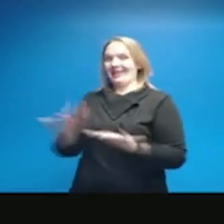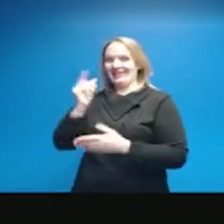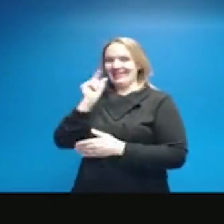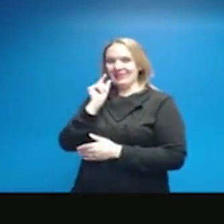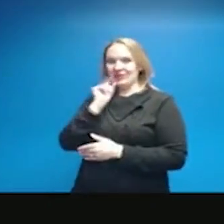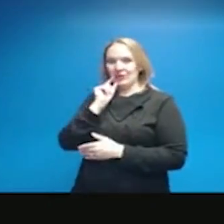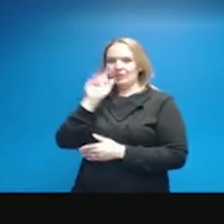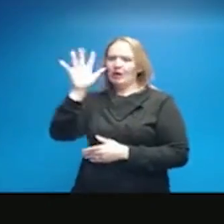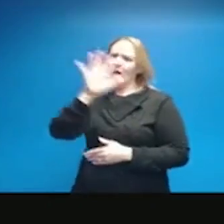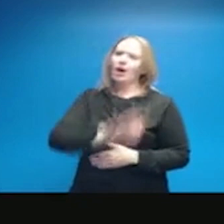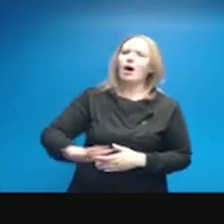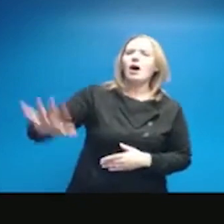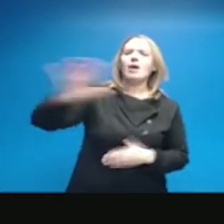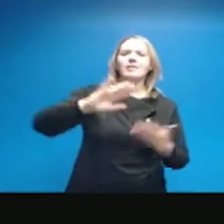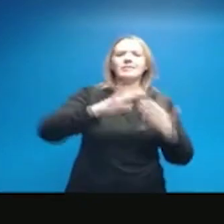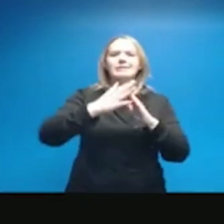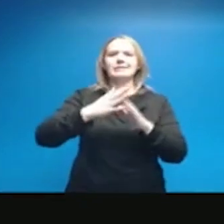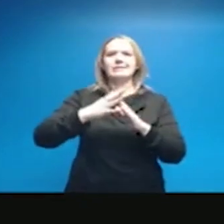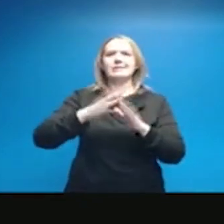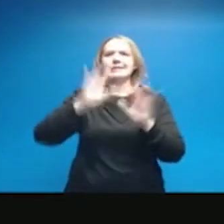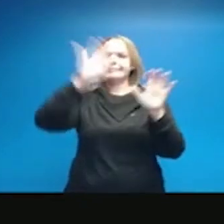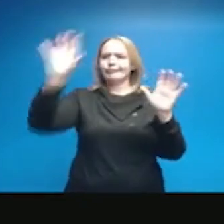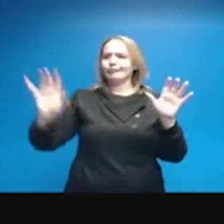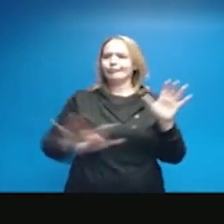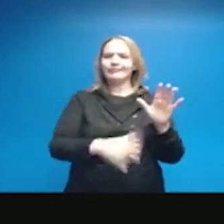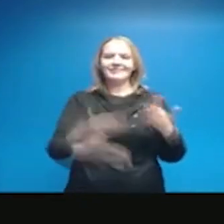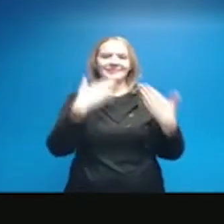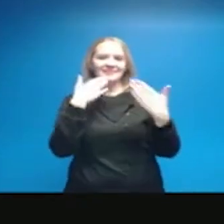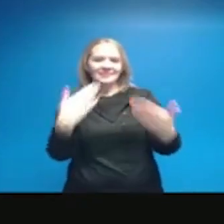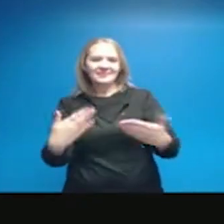but all of the surrounding cities as well. Thank you.